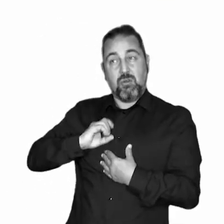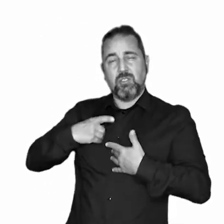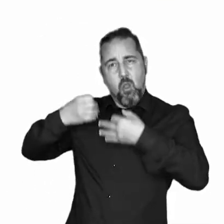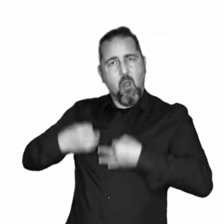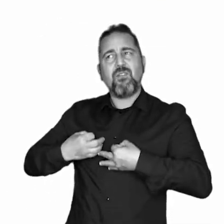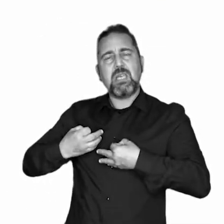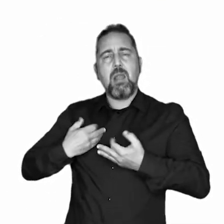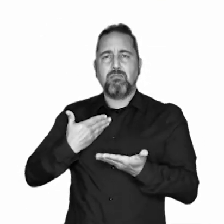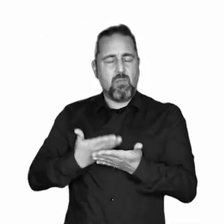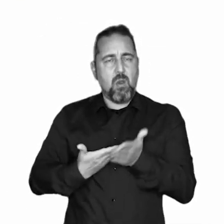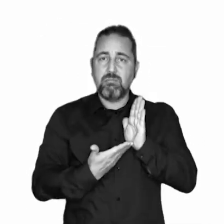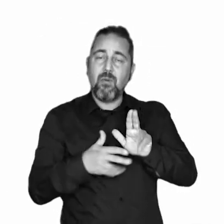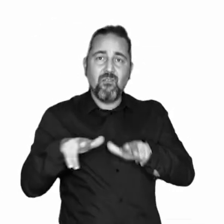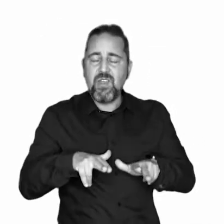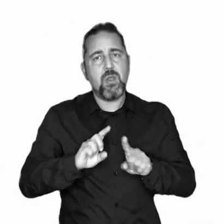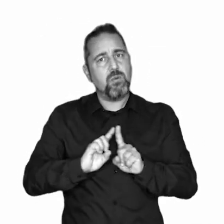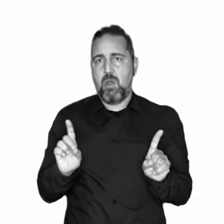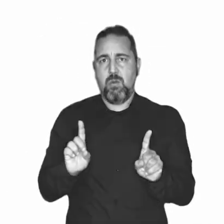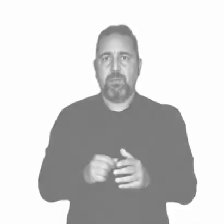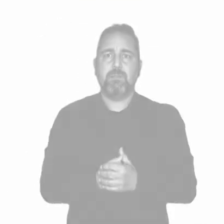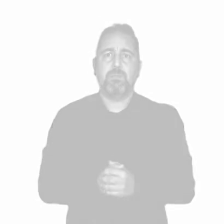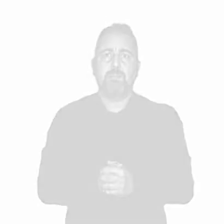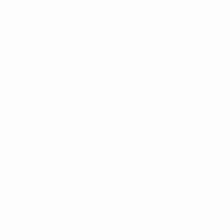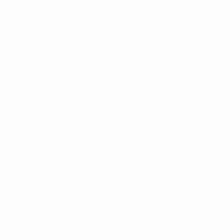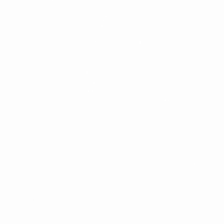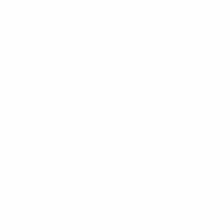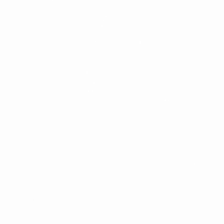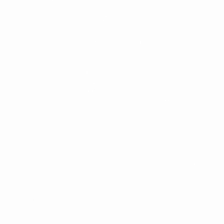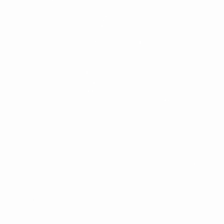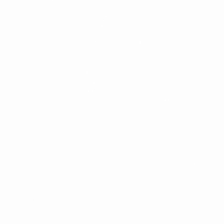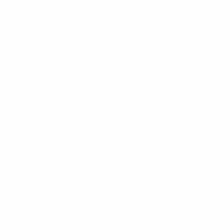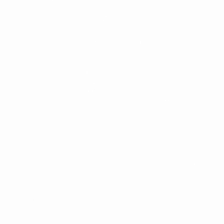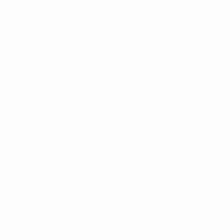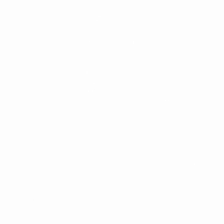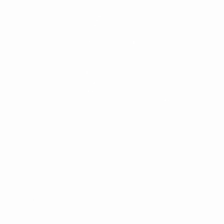the official opinion of the European Commission. It also ReadingOUF